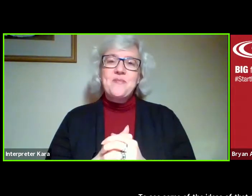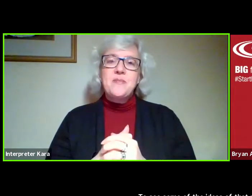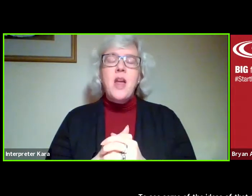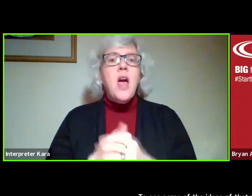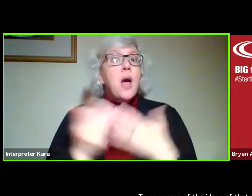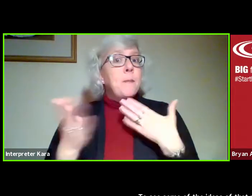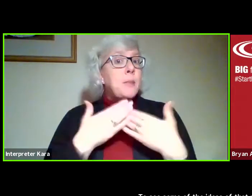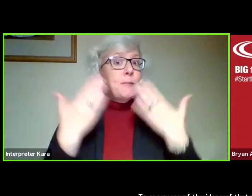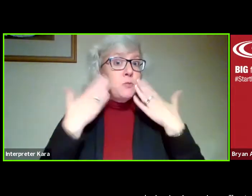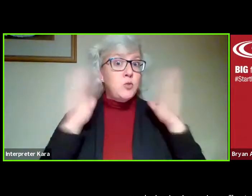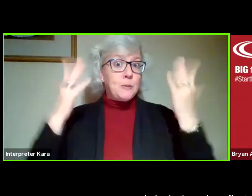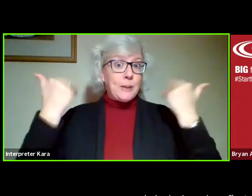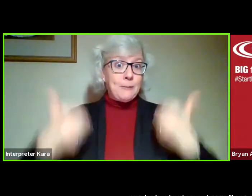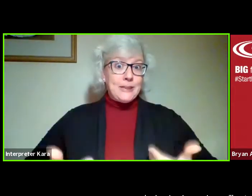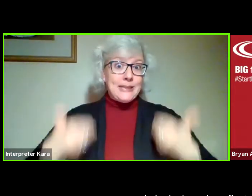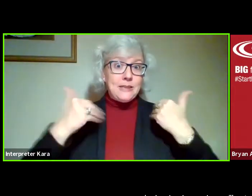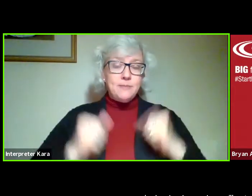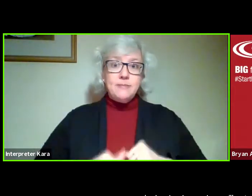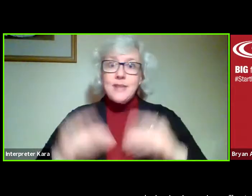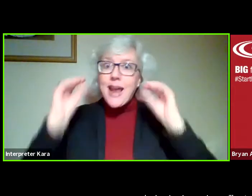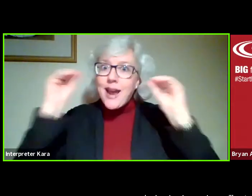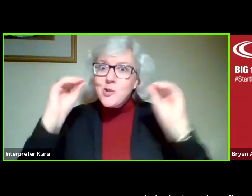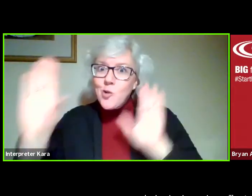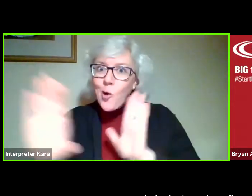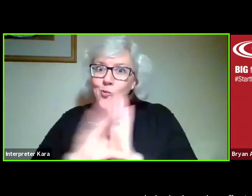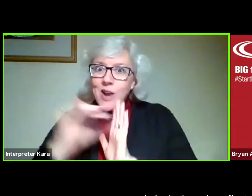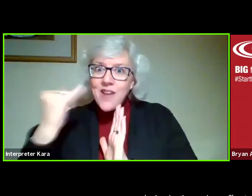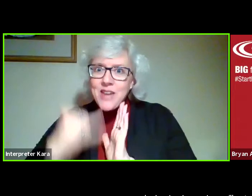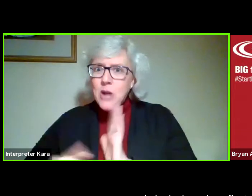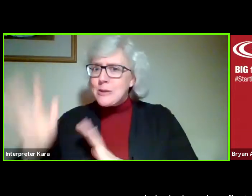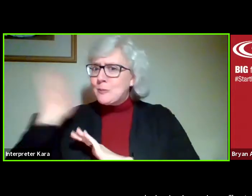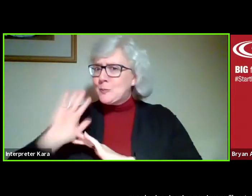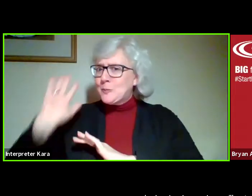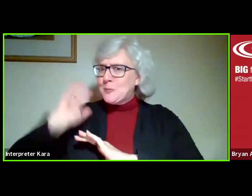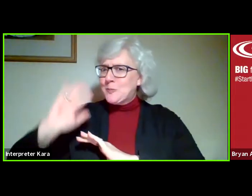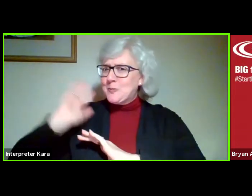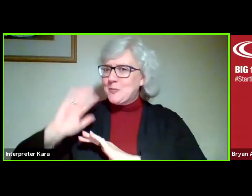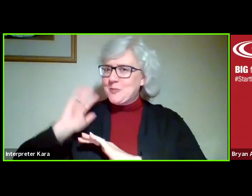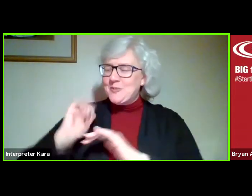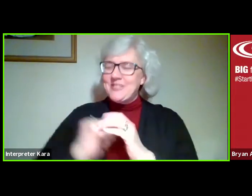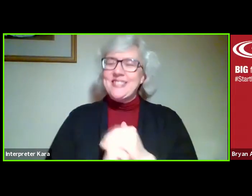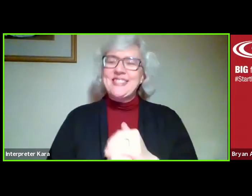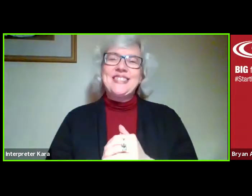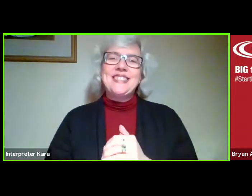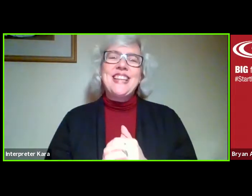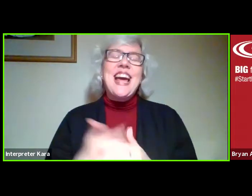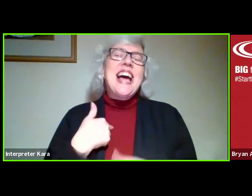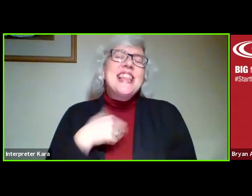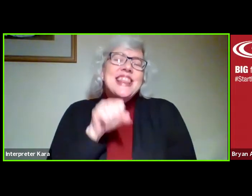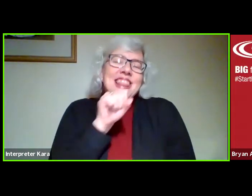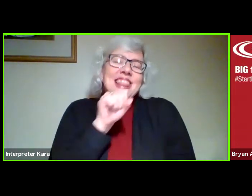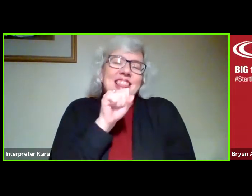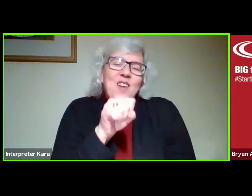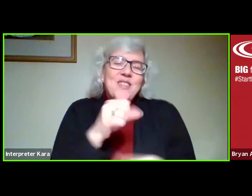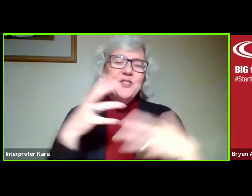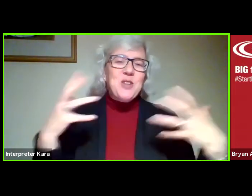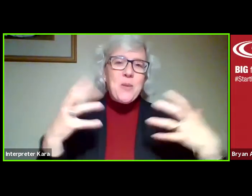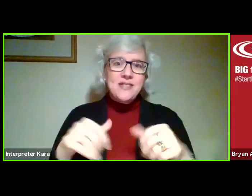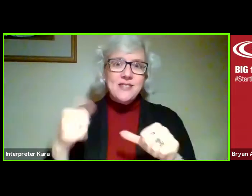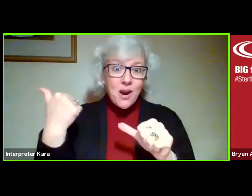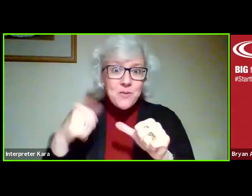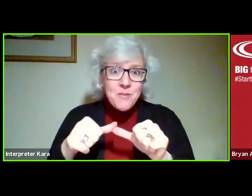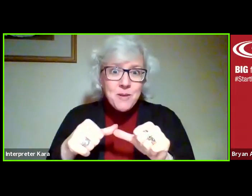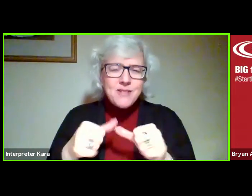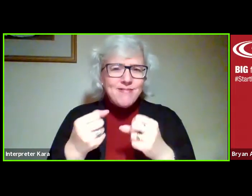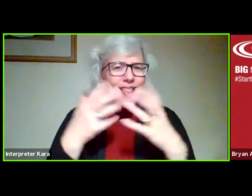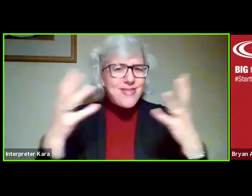you don't know about me is I actually taught graphic arts a very long time ago. So I loved it so much and I remember a